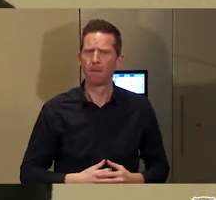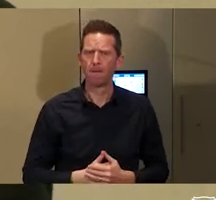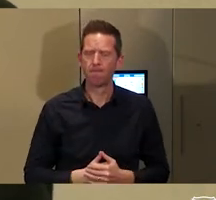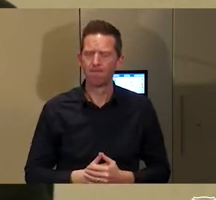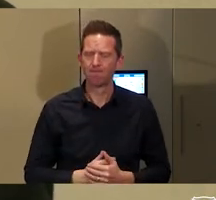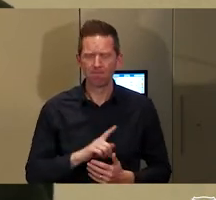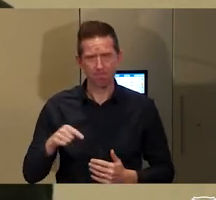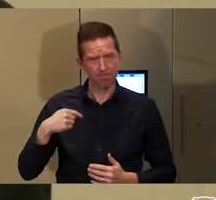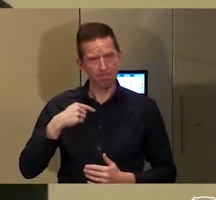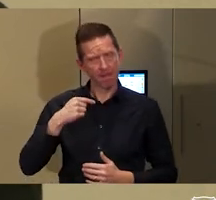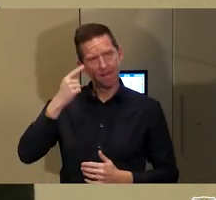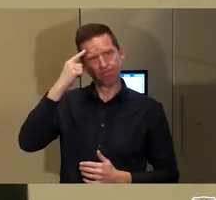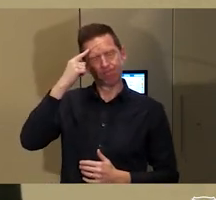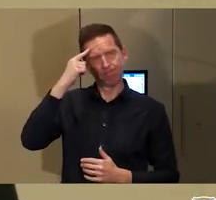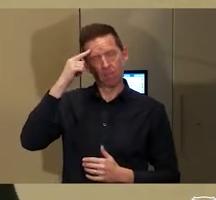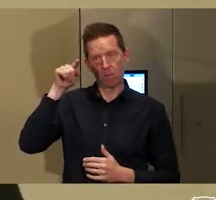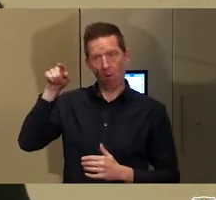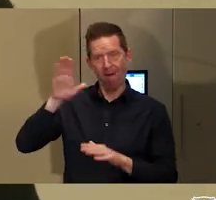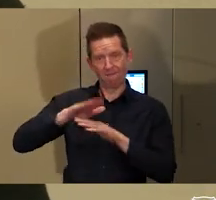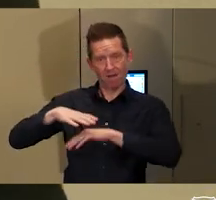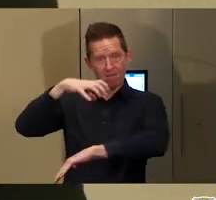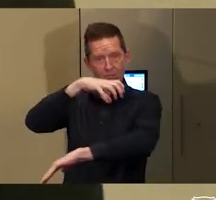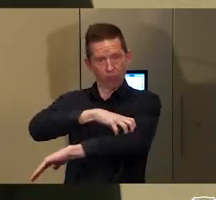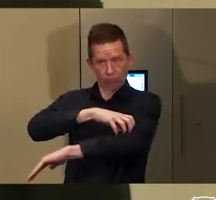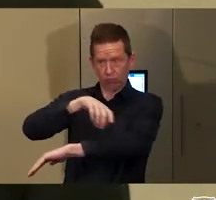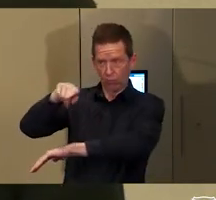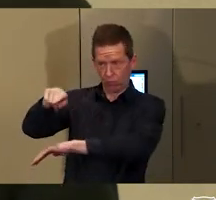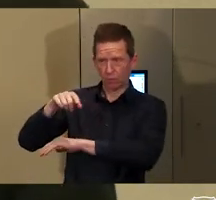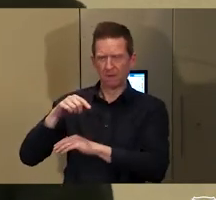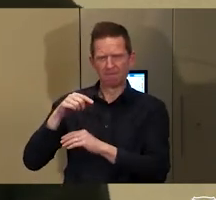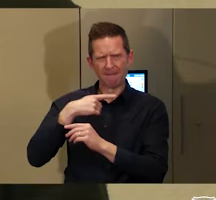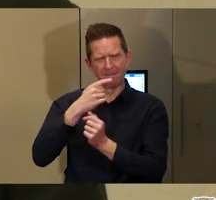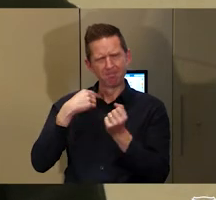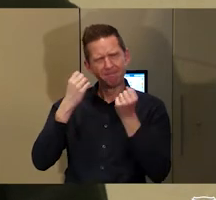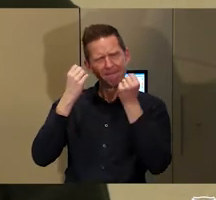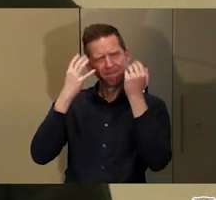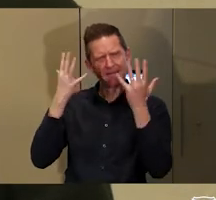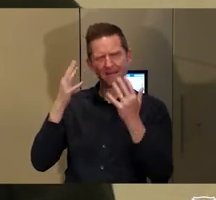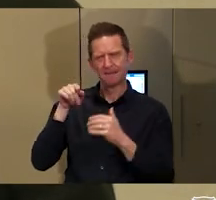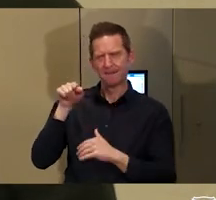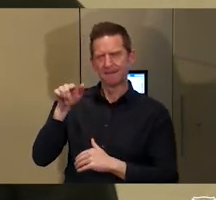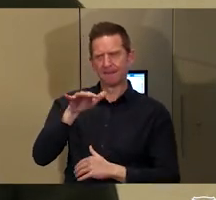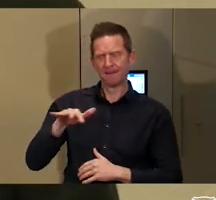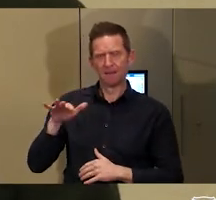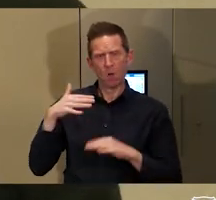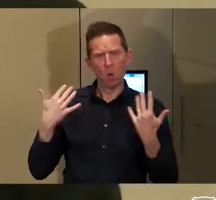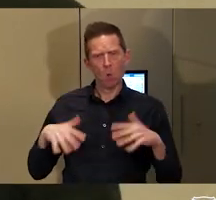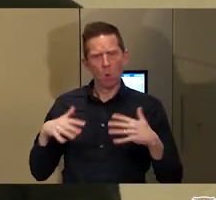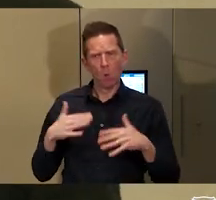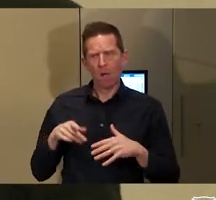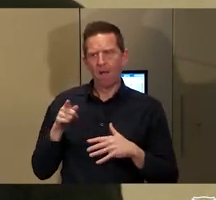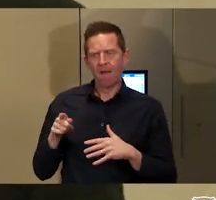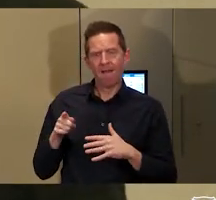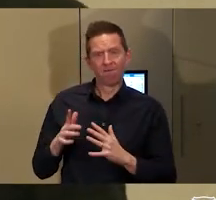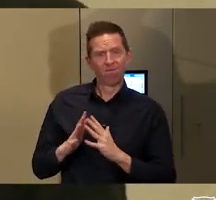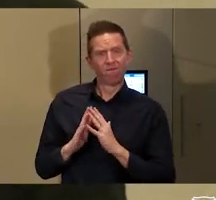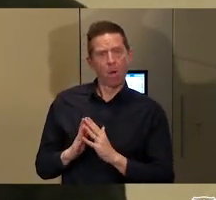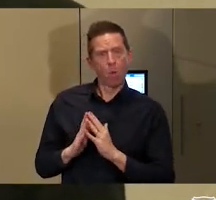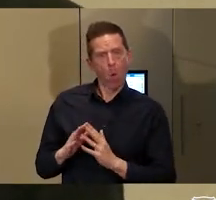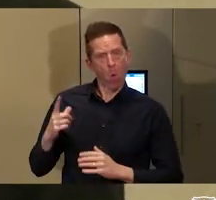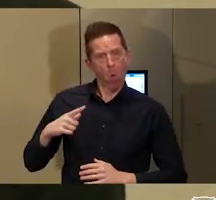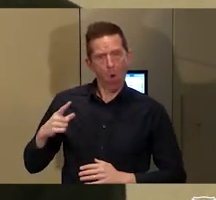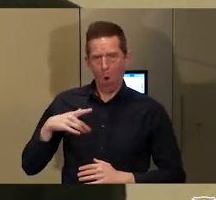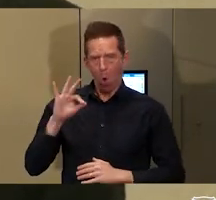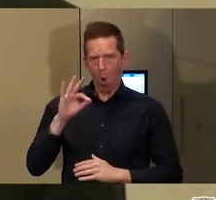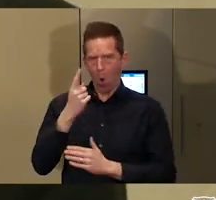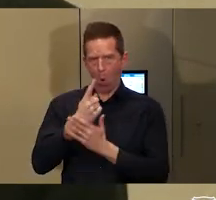think about Uluru is that its value is not just in terms of the